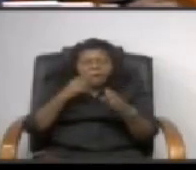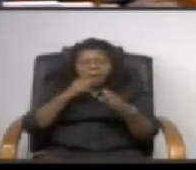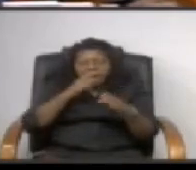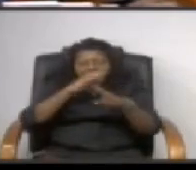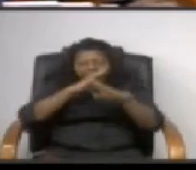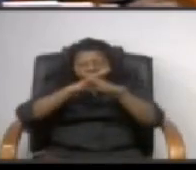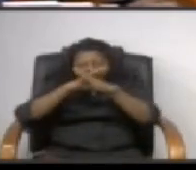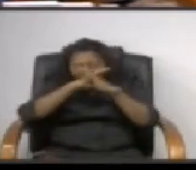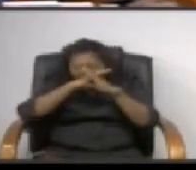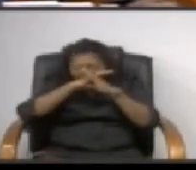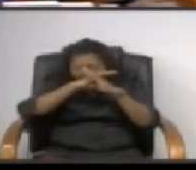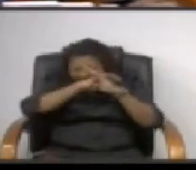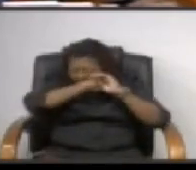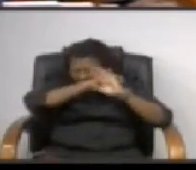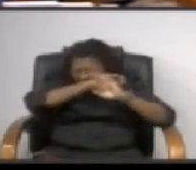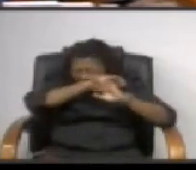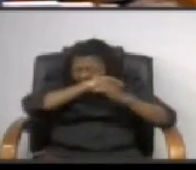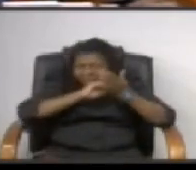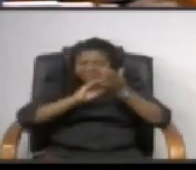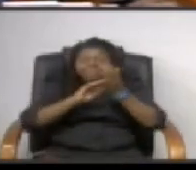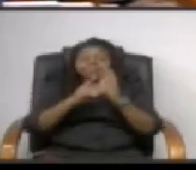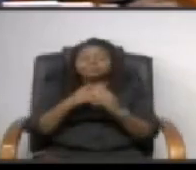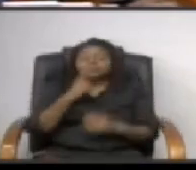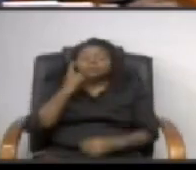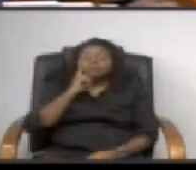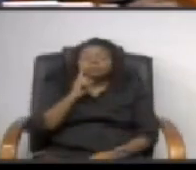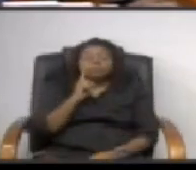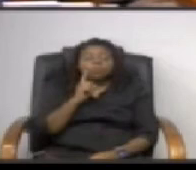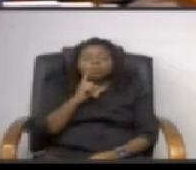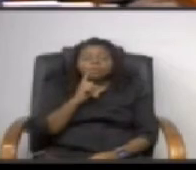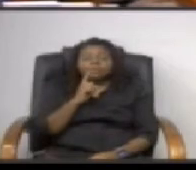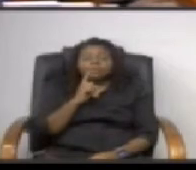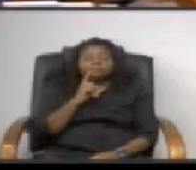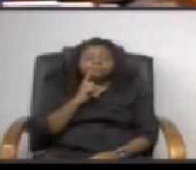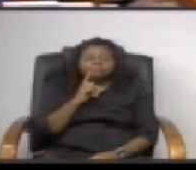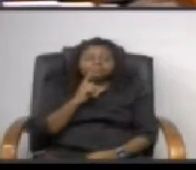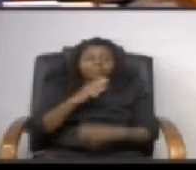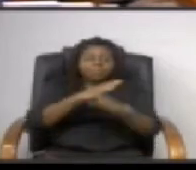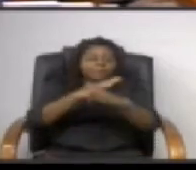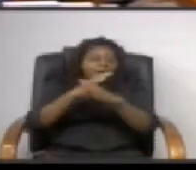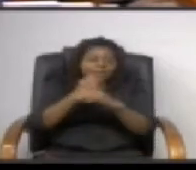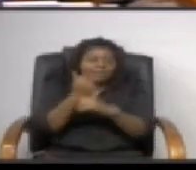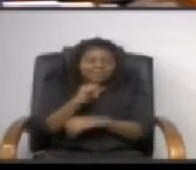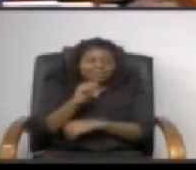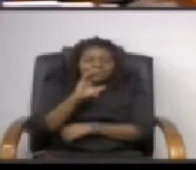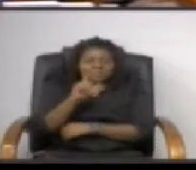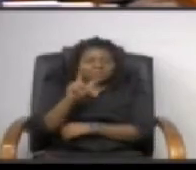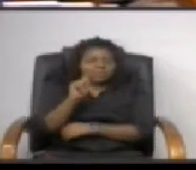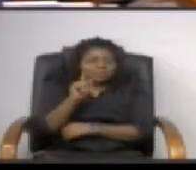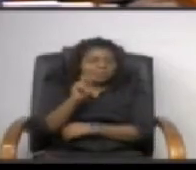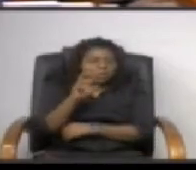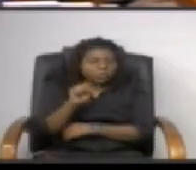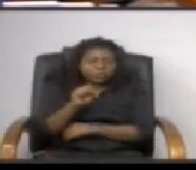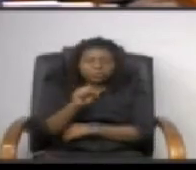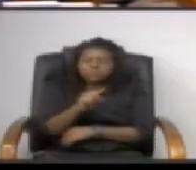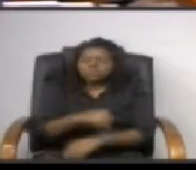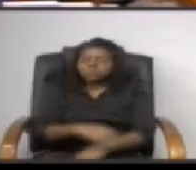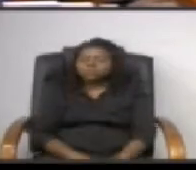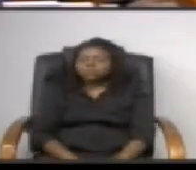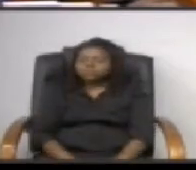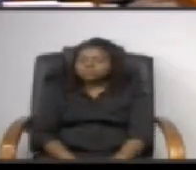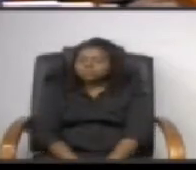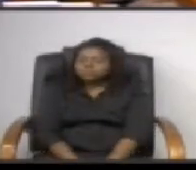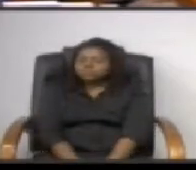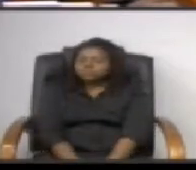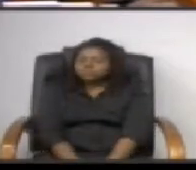uh from uh not allowing uh cell phone towers near them or on their property or